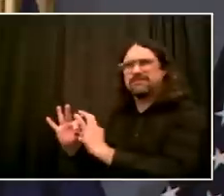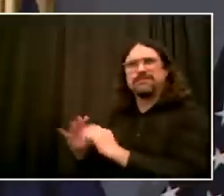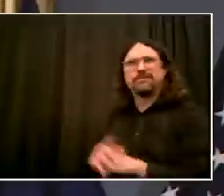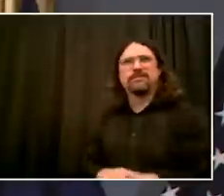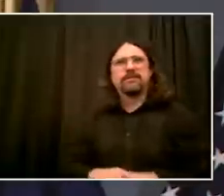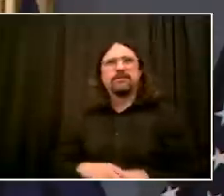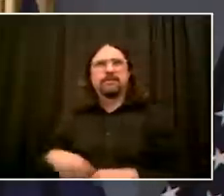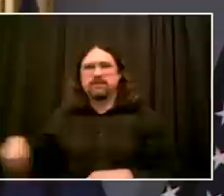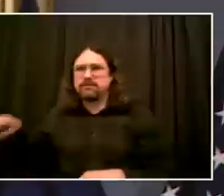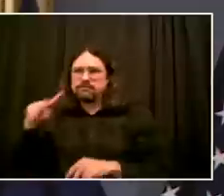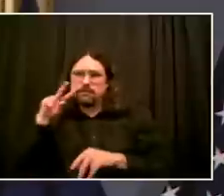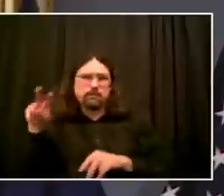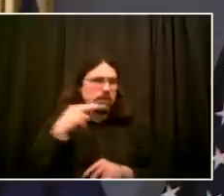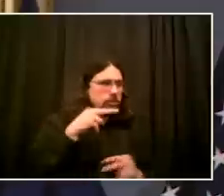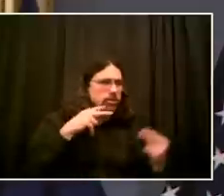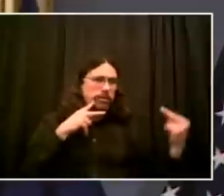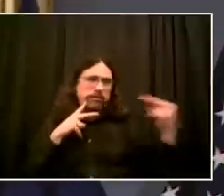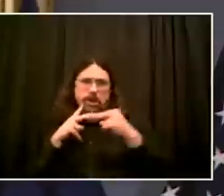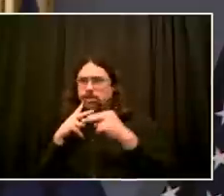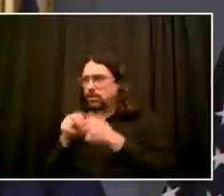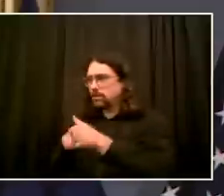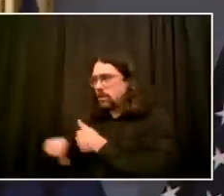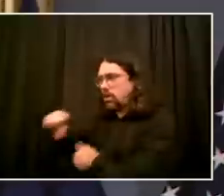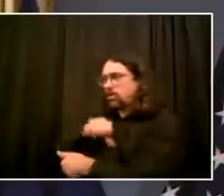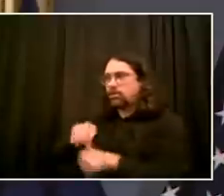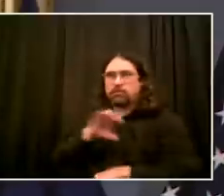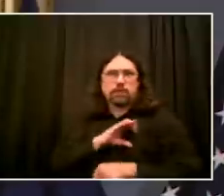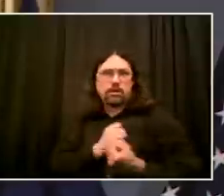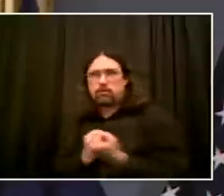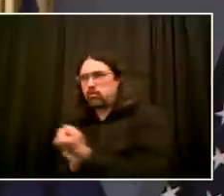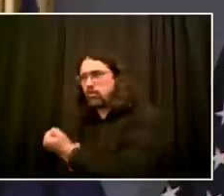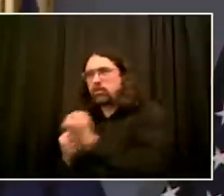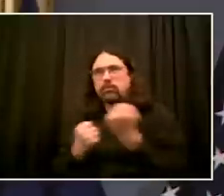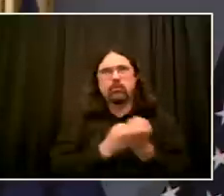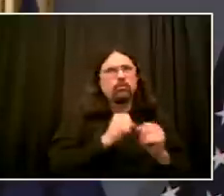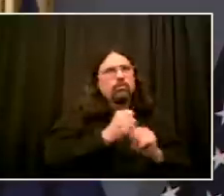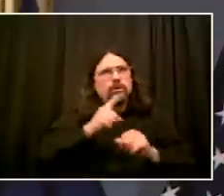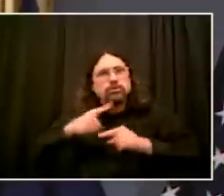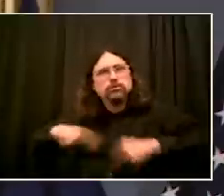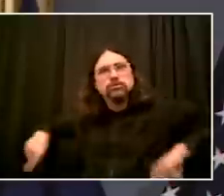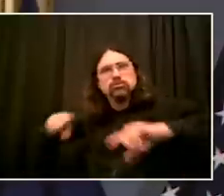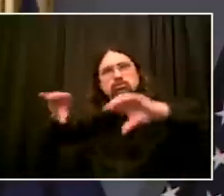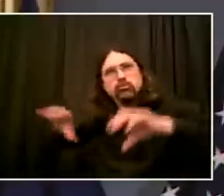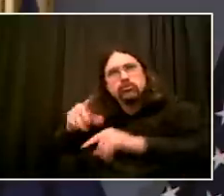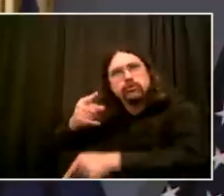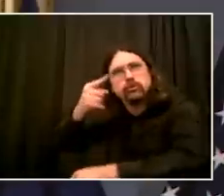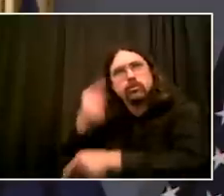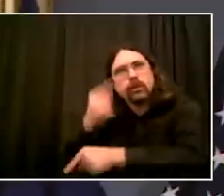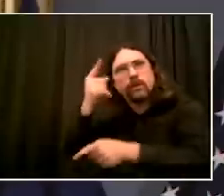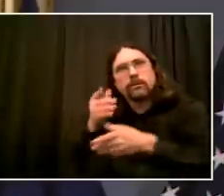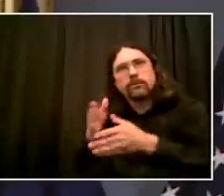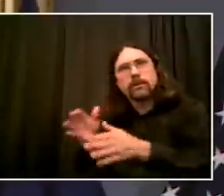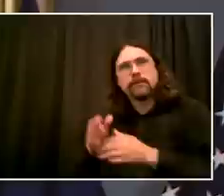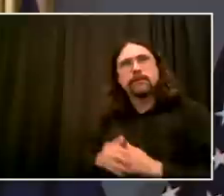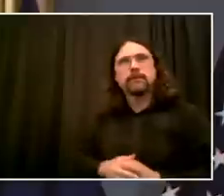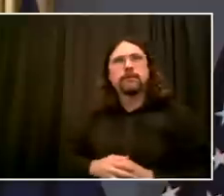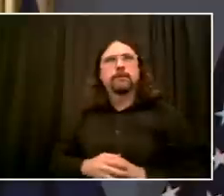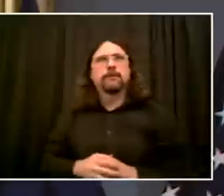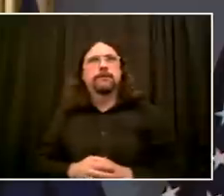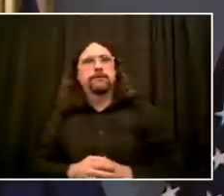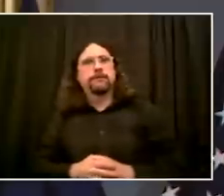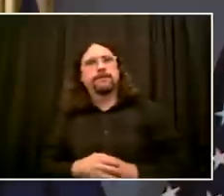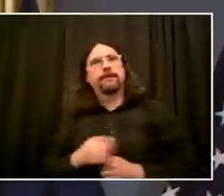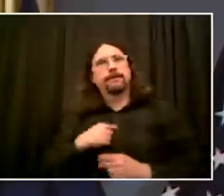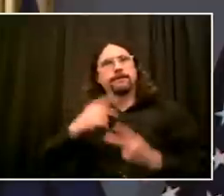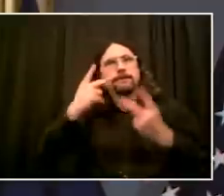happened in Minneapolis degraded their profession is unacceptable of them. We have not really seen that before. We've seen the outrage from grassroots